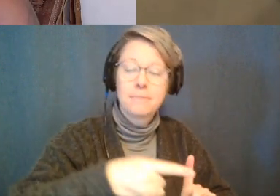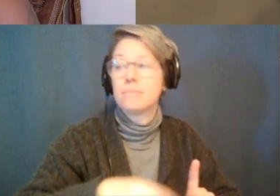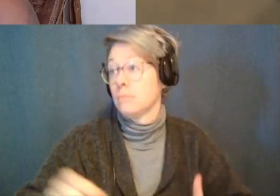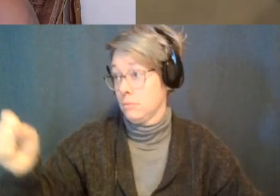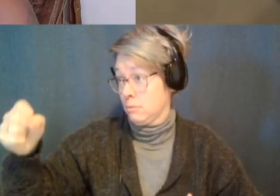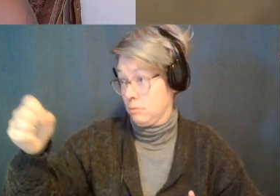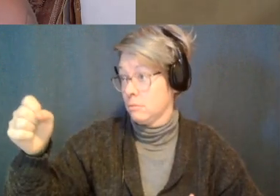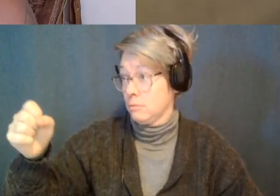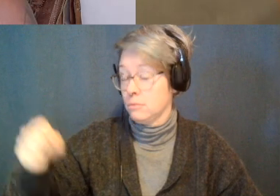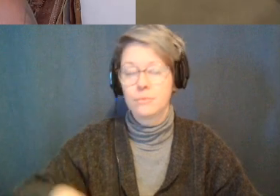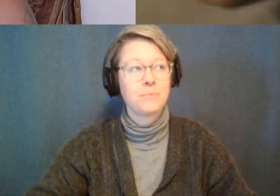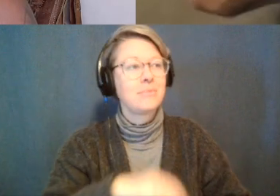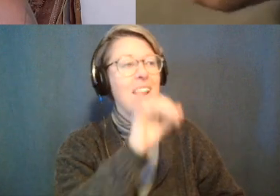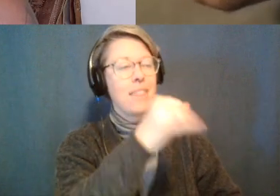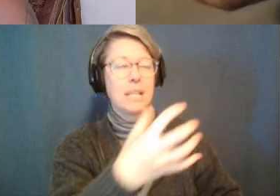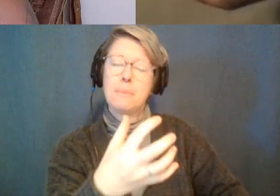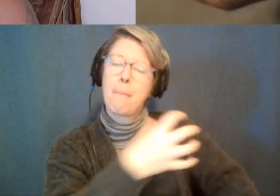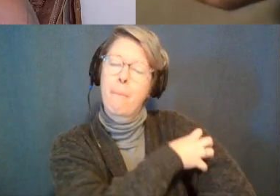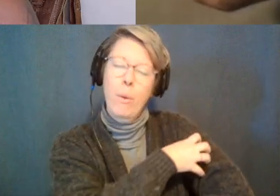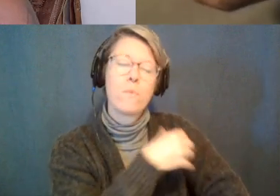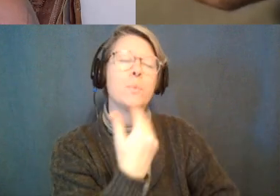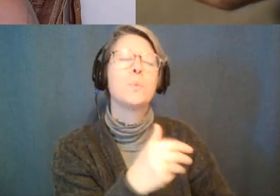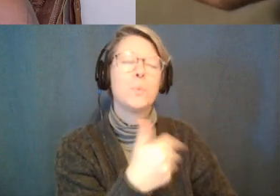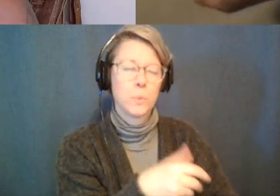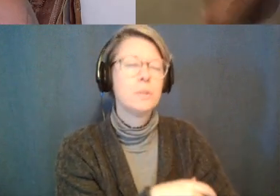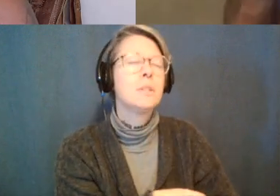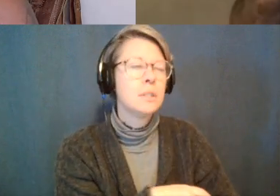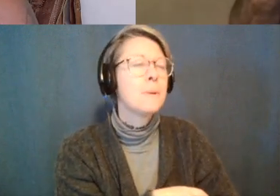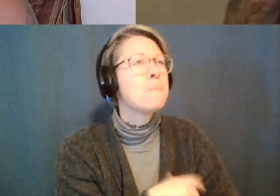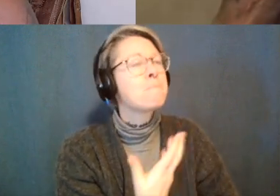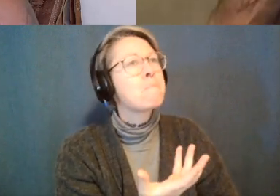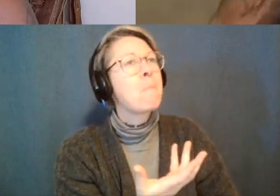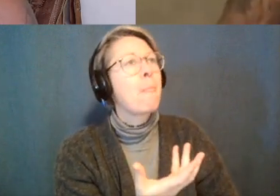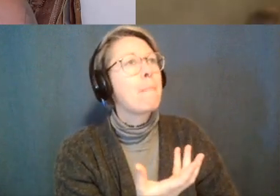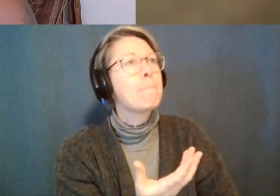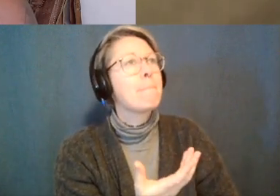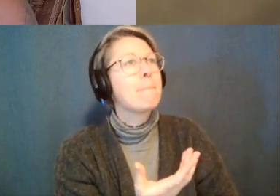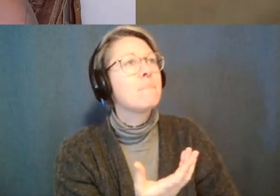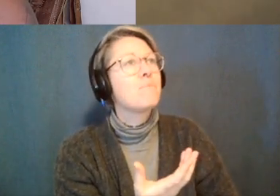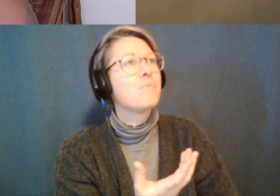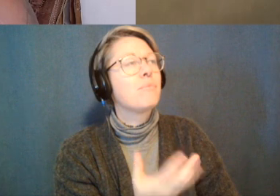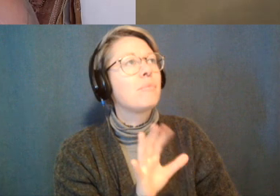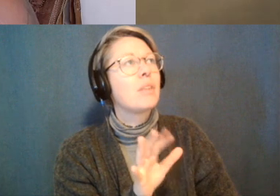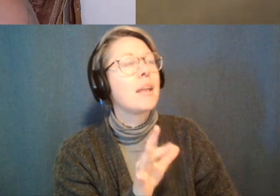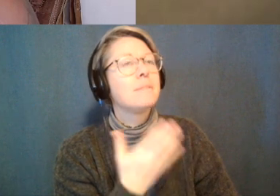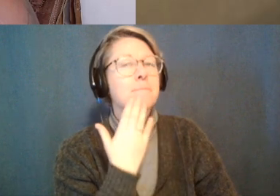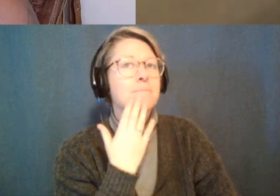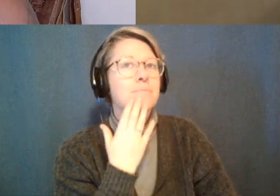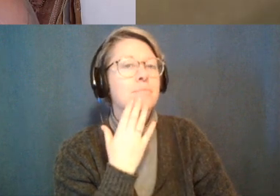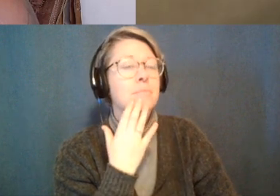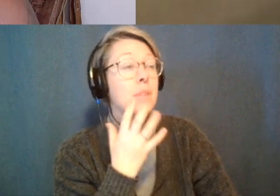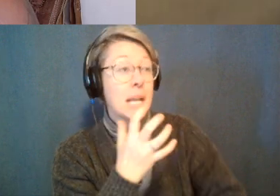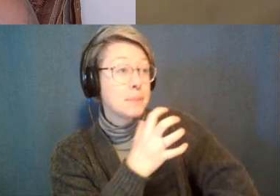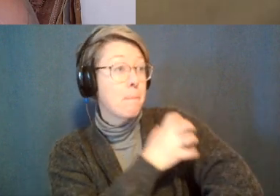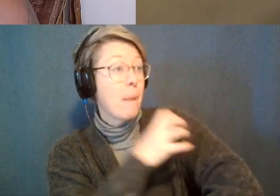is yeah powerful um it's powerful um in the sense of you can